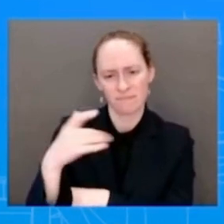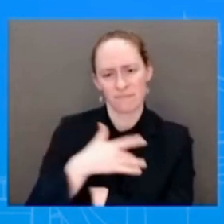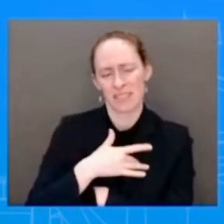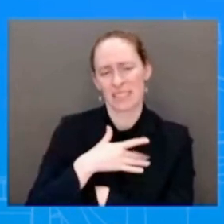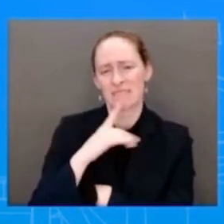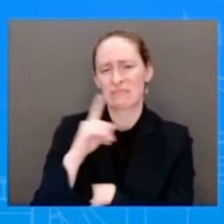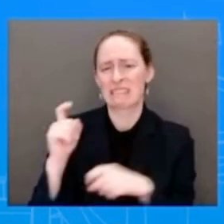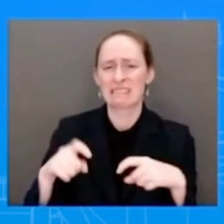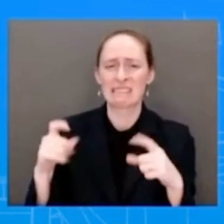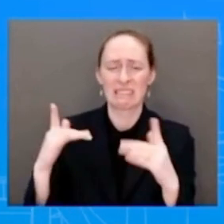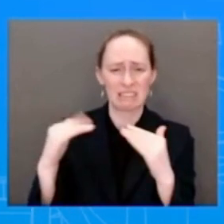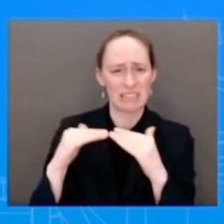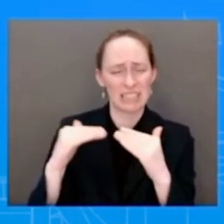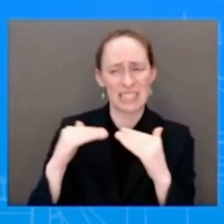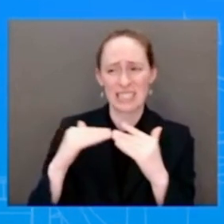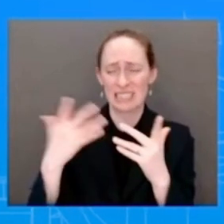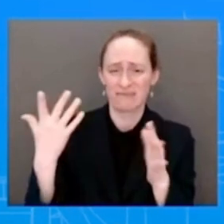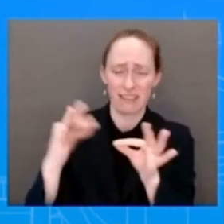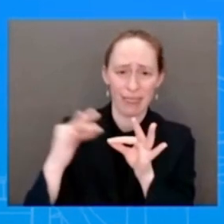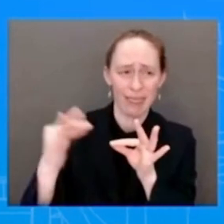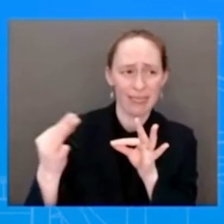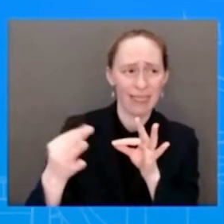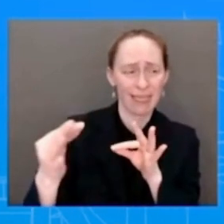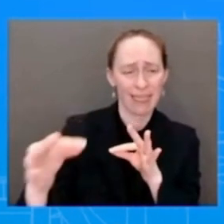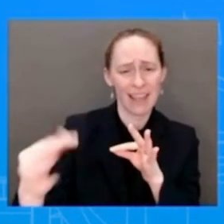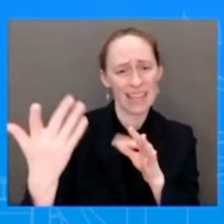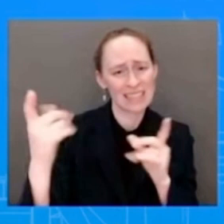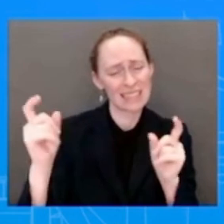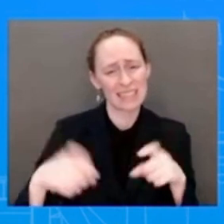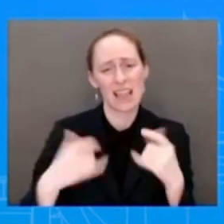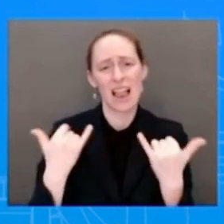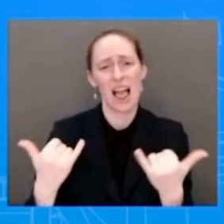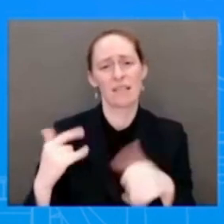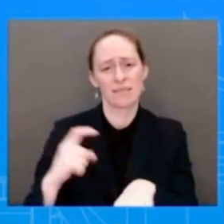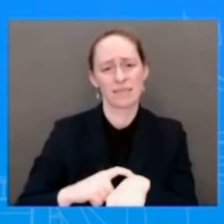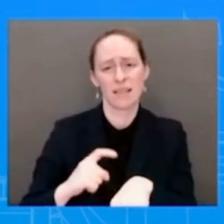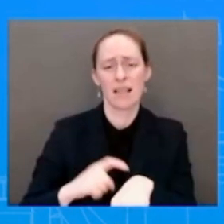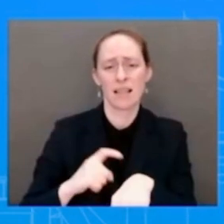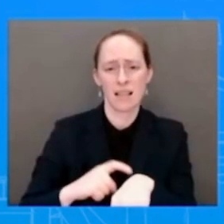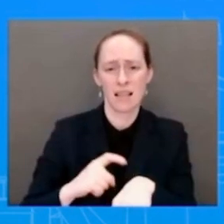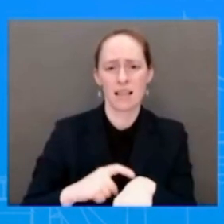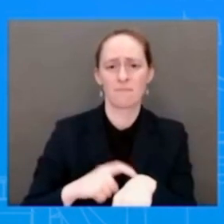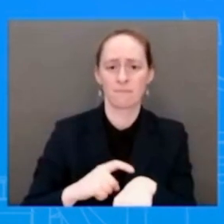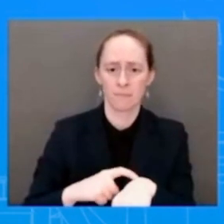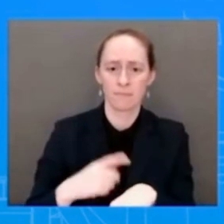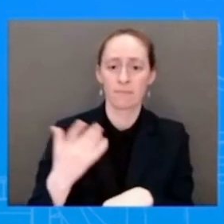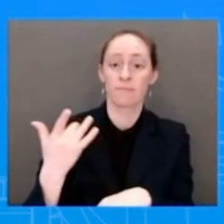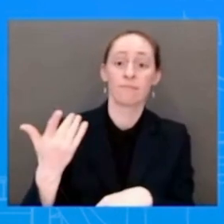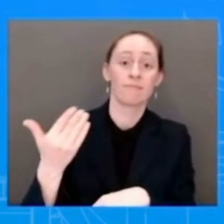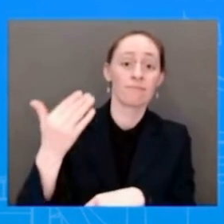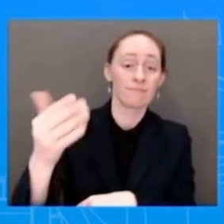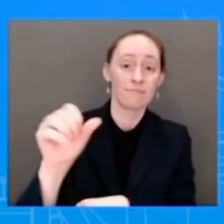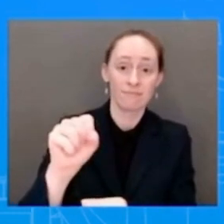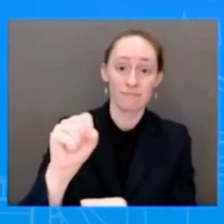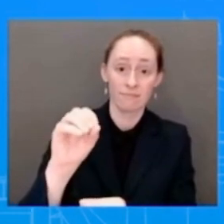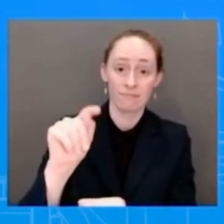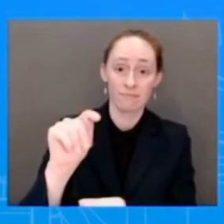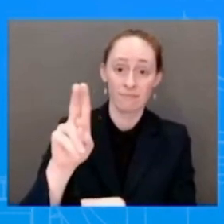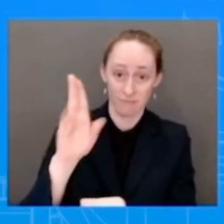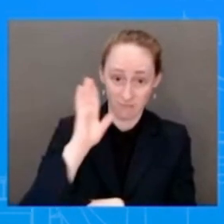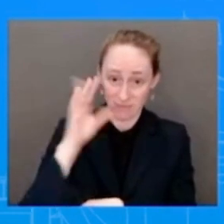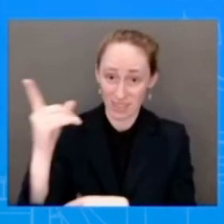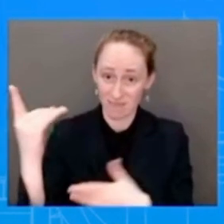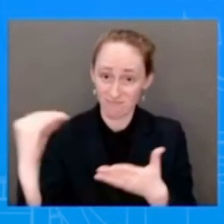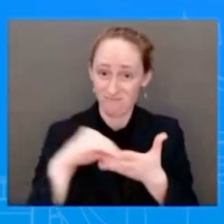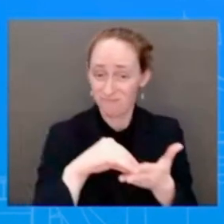the State of the Union, how much of an emphasis will President Biden be placing on police reform specifically in that speech and what kind of requests do they make? No,